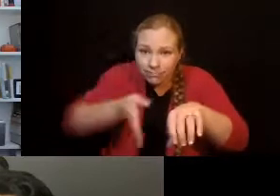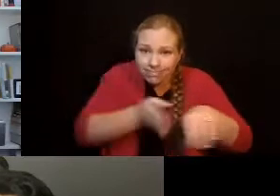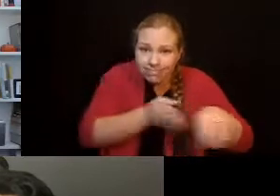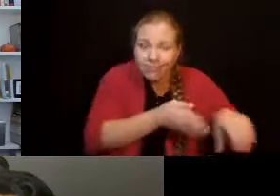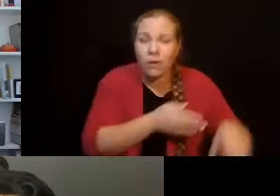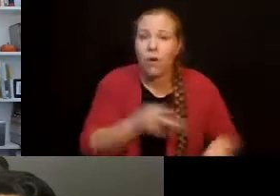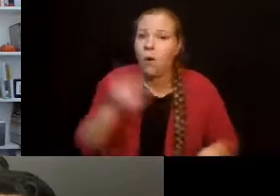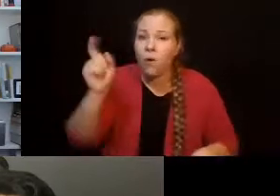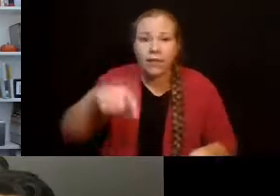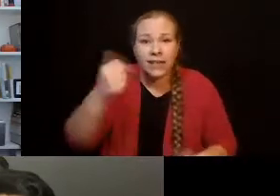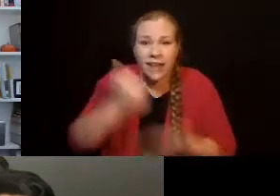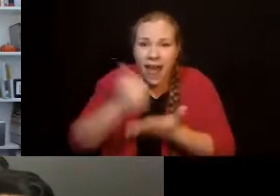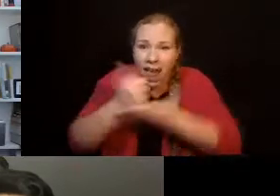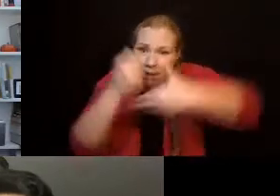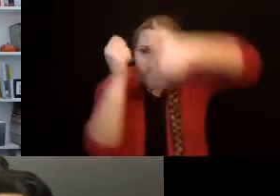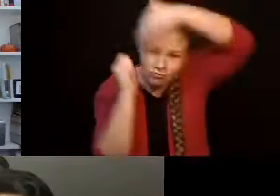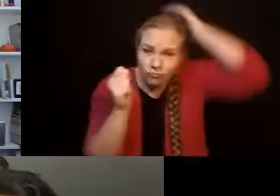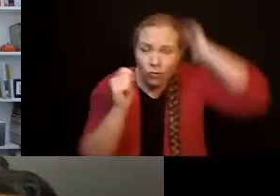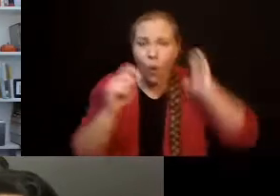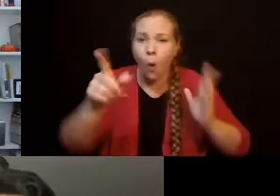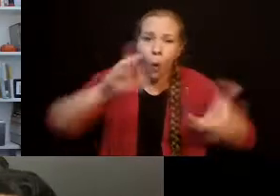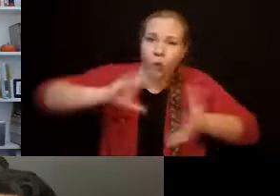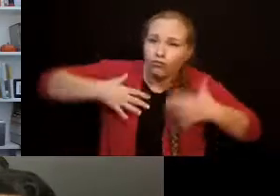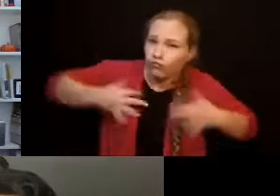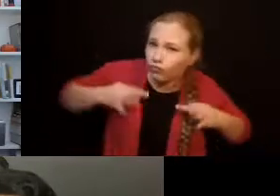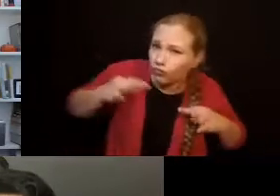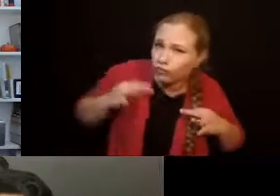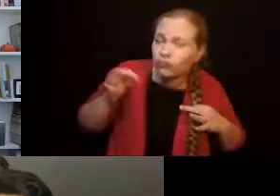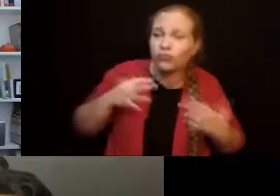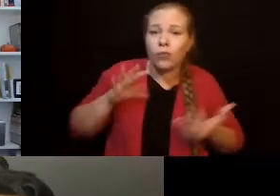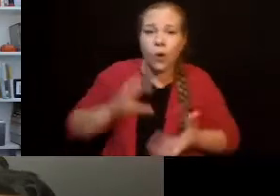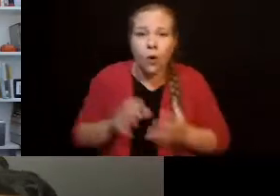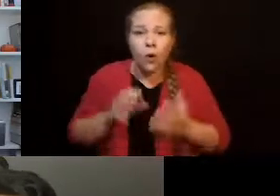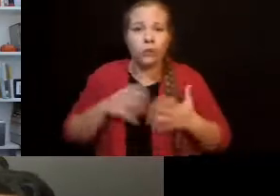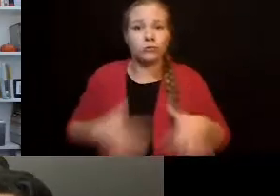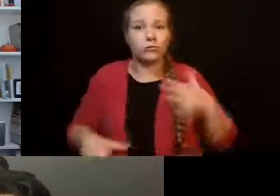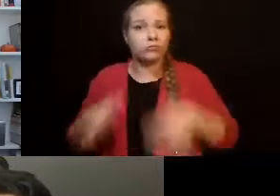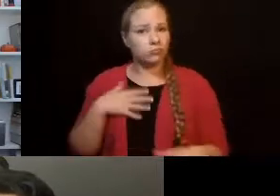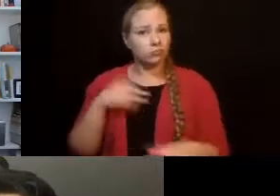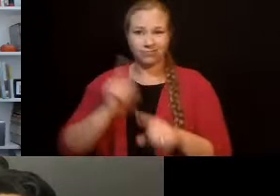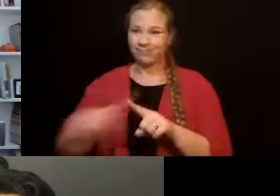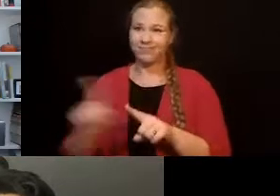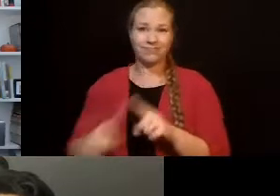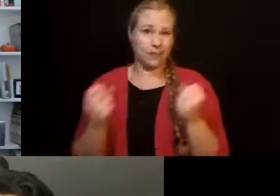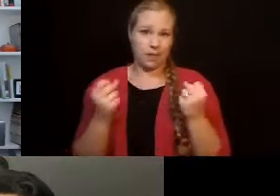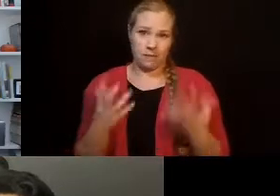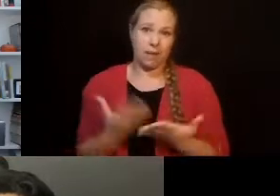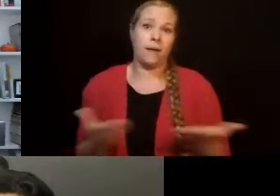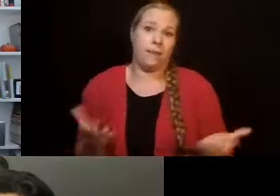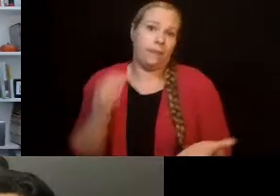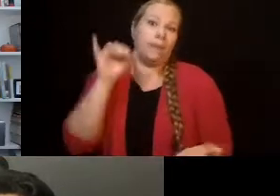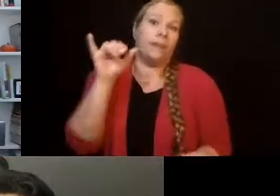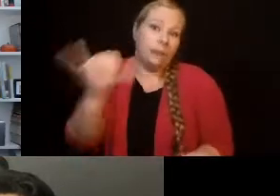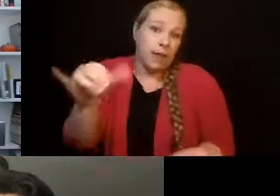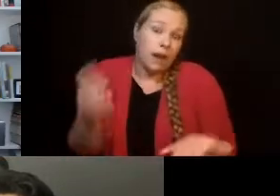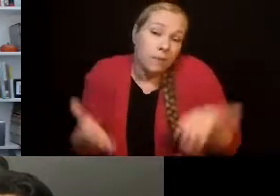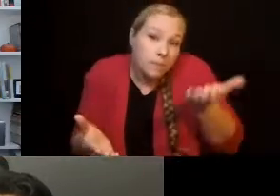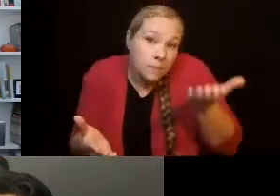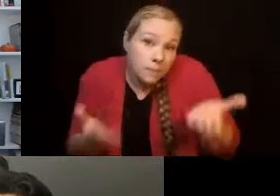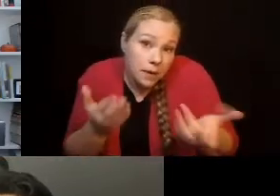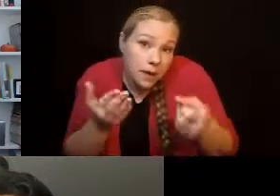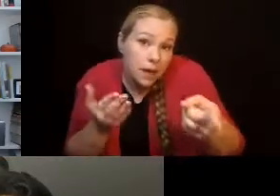grooming or hygiene, laundry, all of those types of things. Those are the types of services that may be